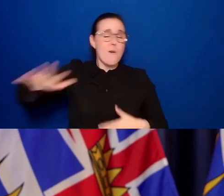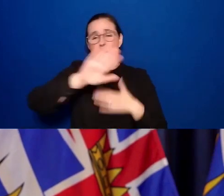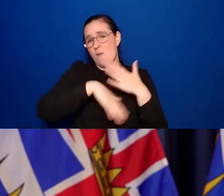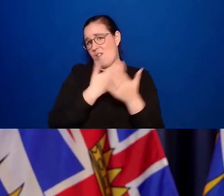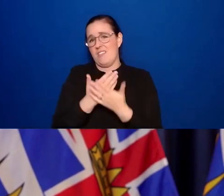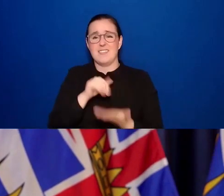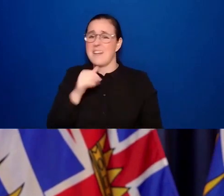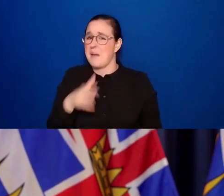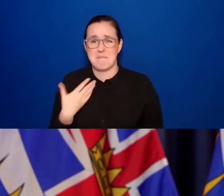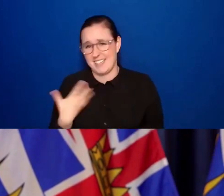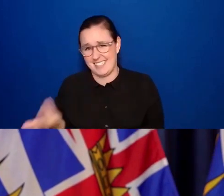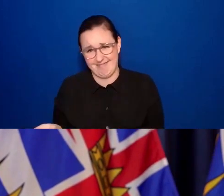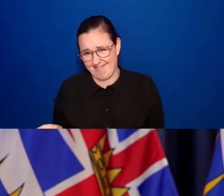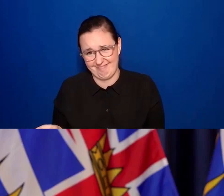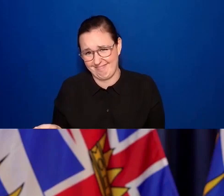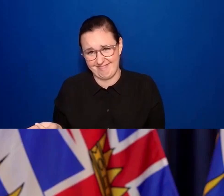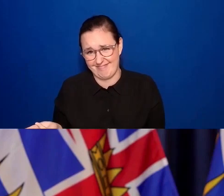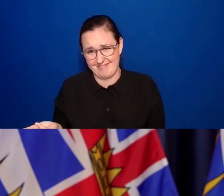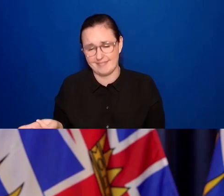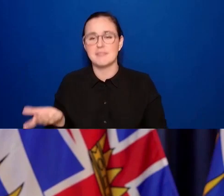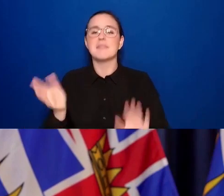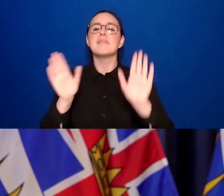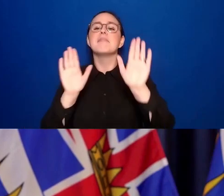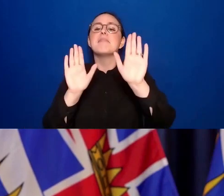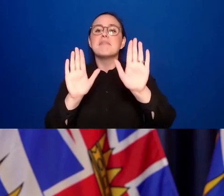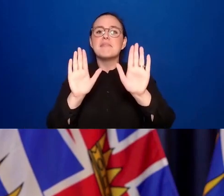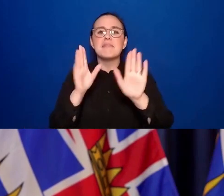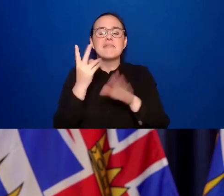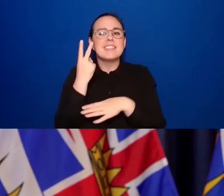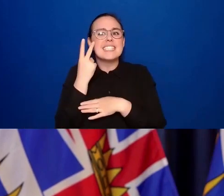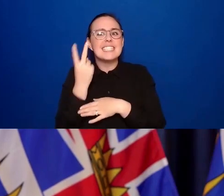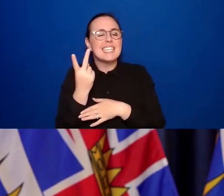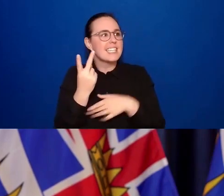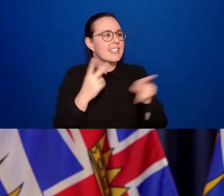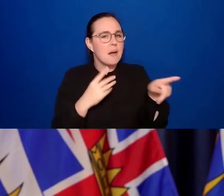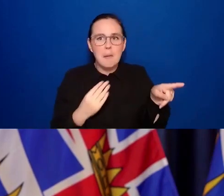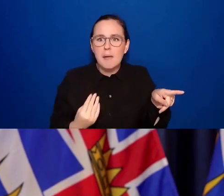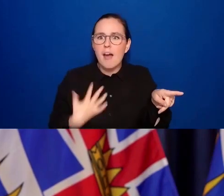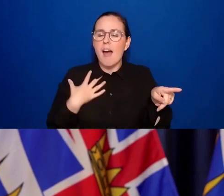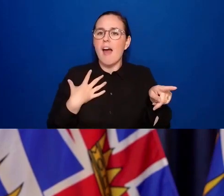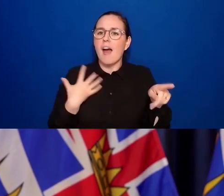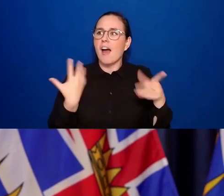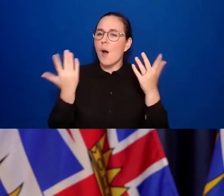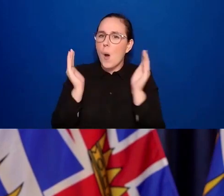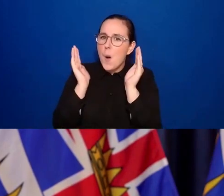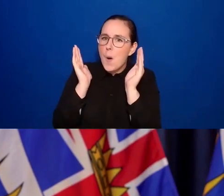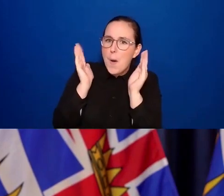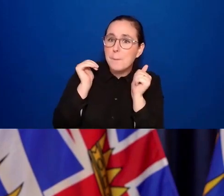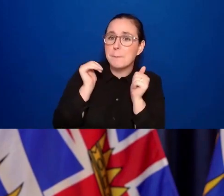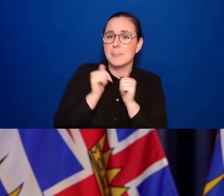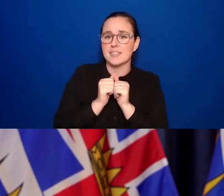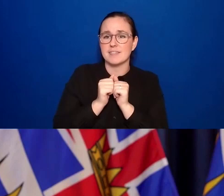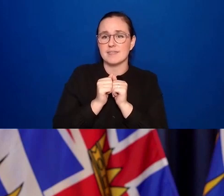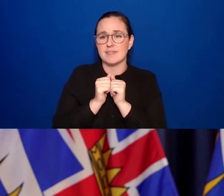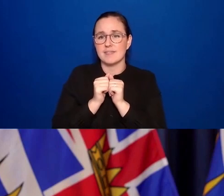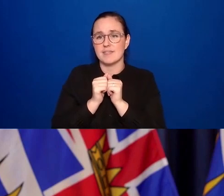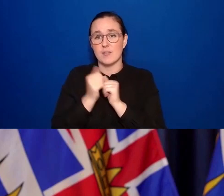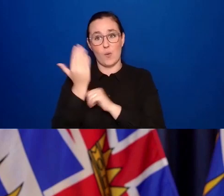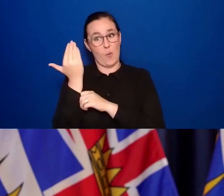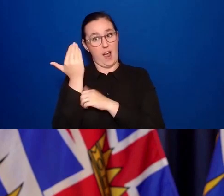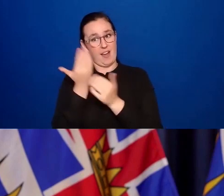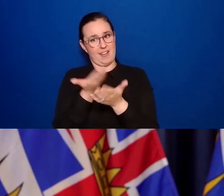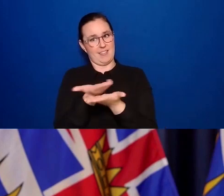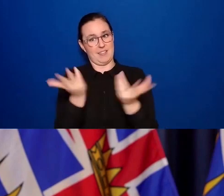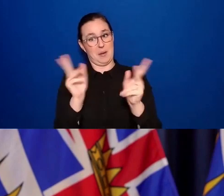glimmers of hope that keep me going every day is when I see how extraordinary people can be